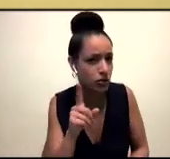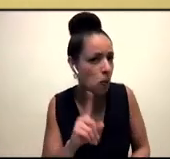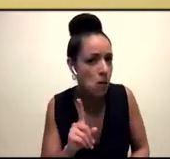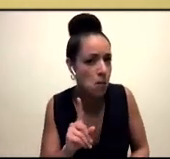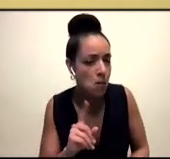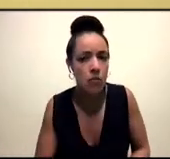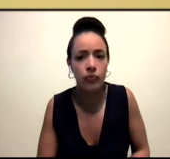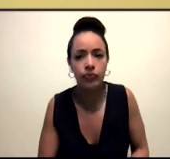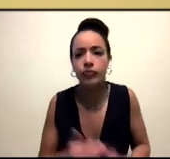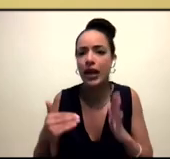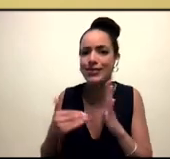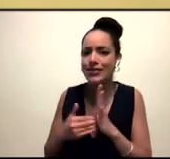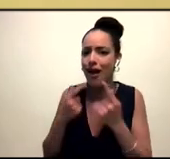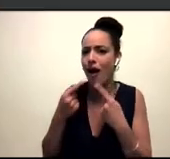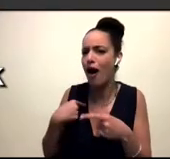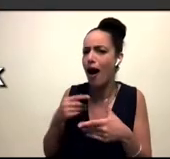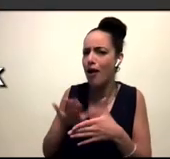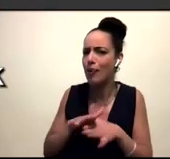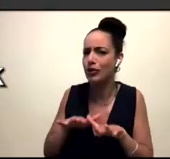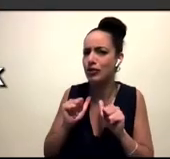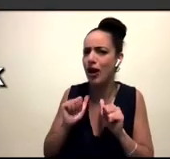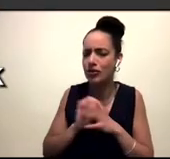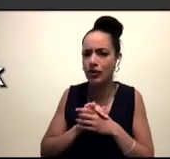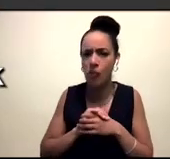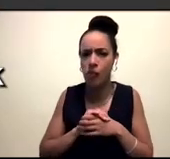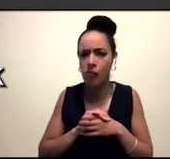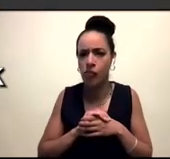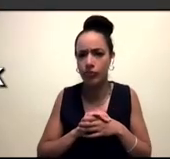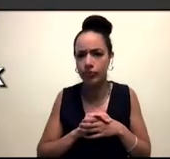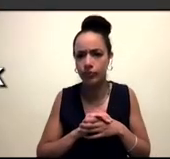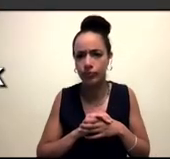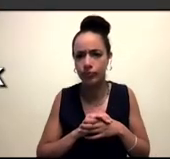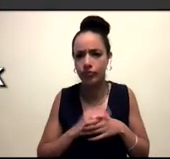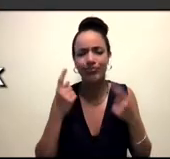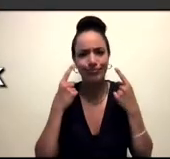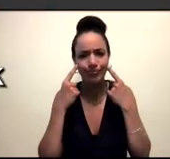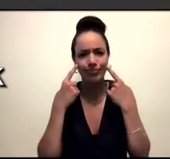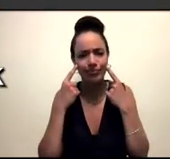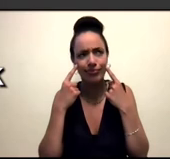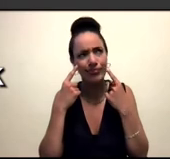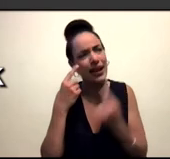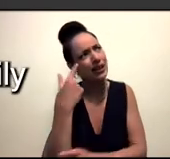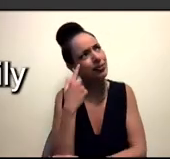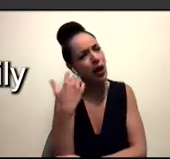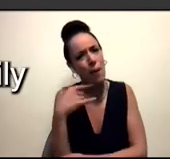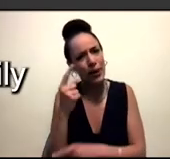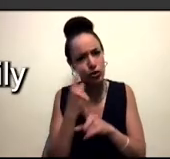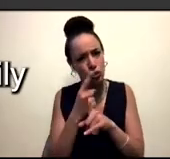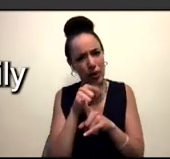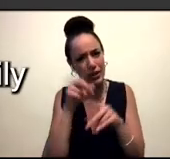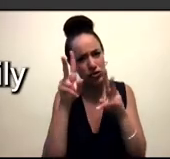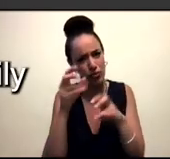I'm happy to start for going around. mean, I, you know, I think we touched on this earlier, I think multiple people touched on this,